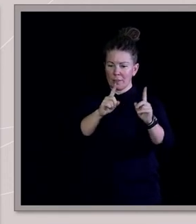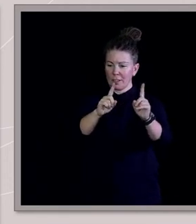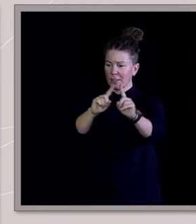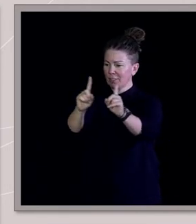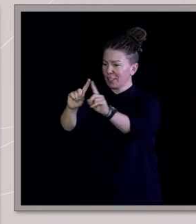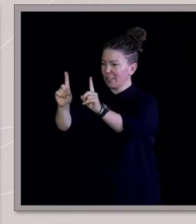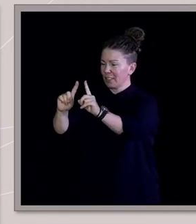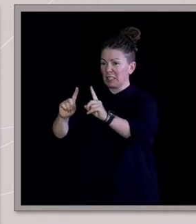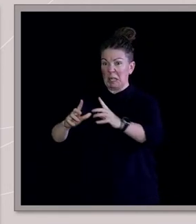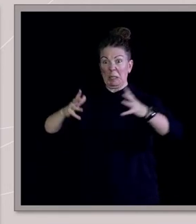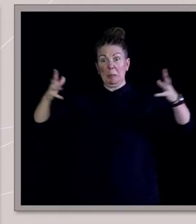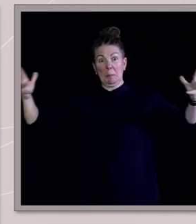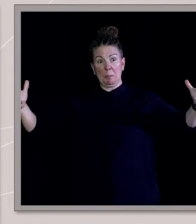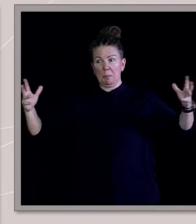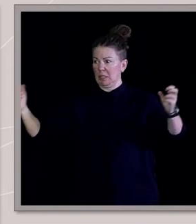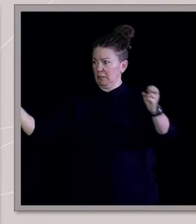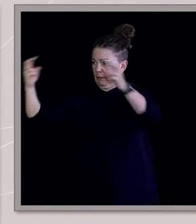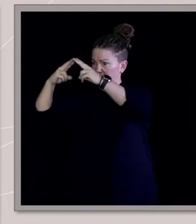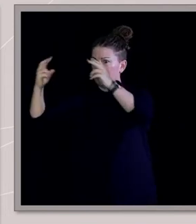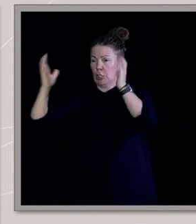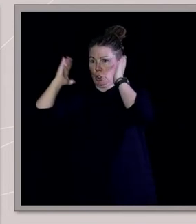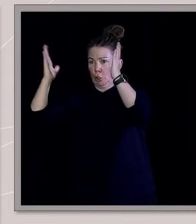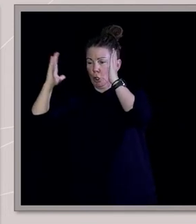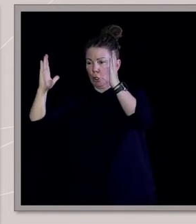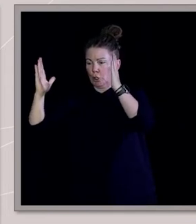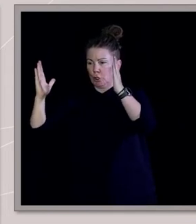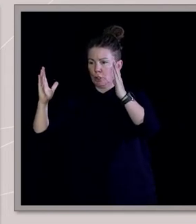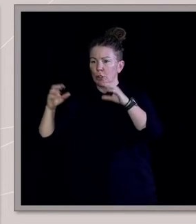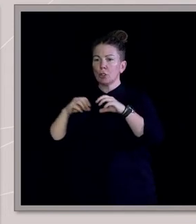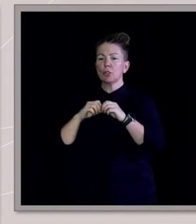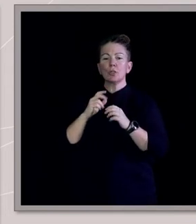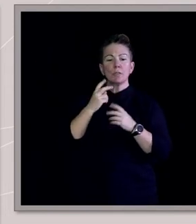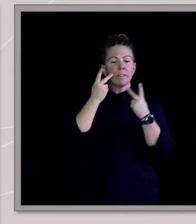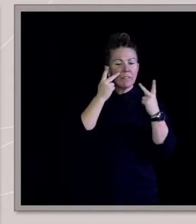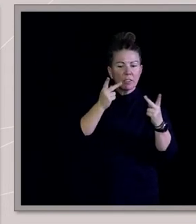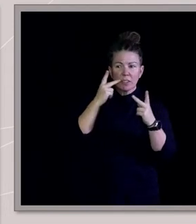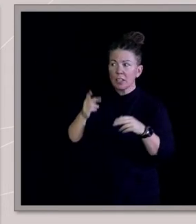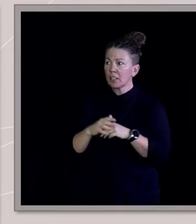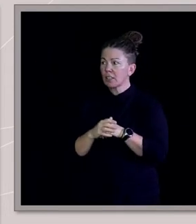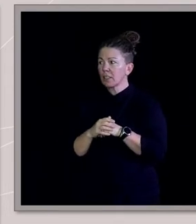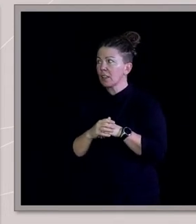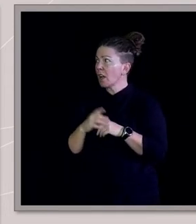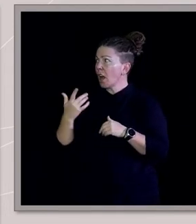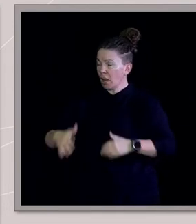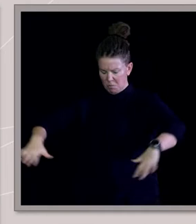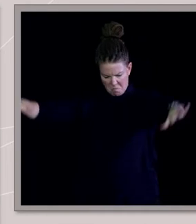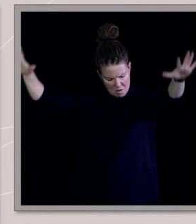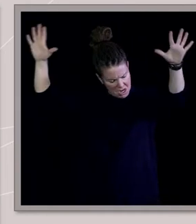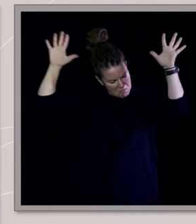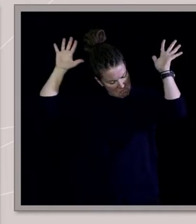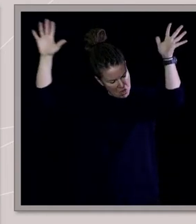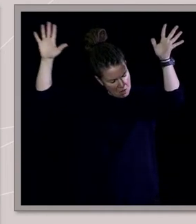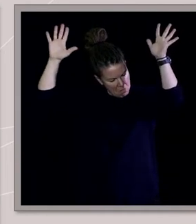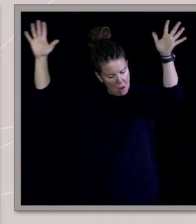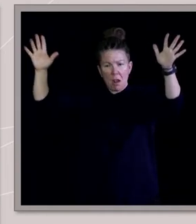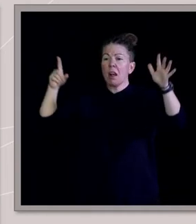So I went to this big mega church on Sydney's Northern Beaches, sort of raised my hands and did the full Pentecostal experience for the first time.